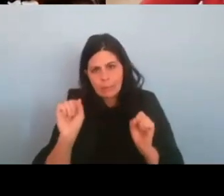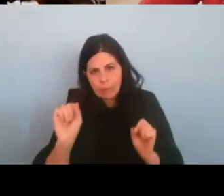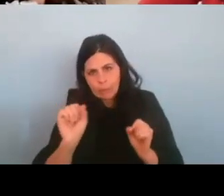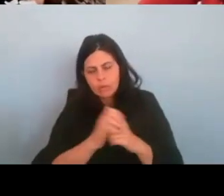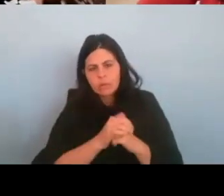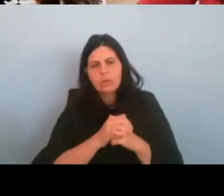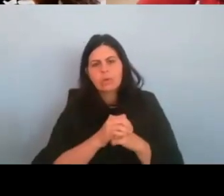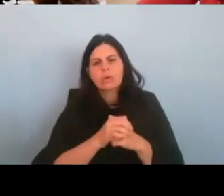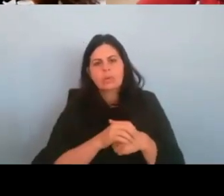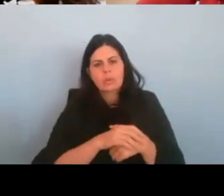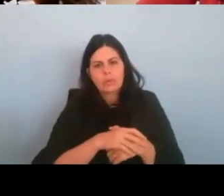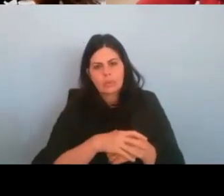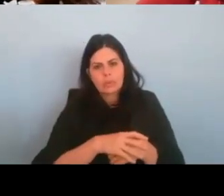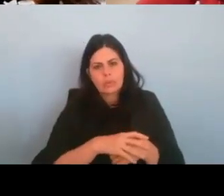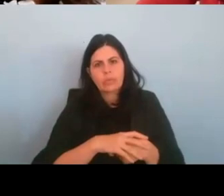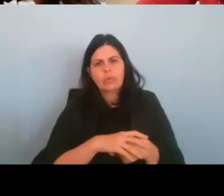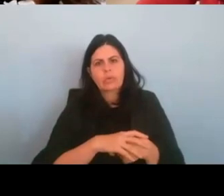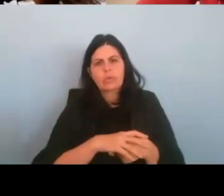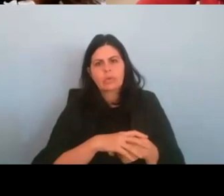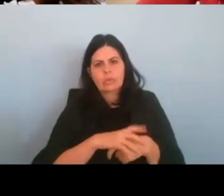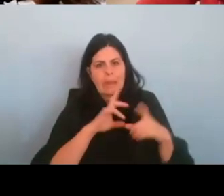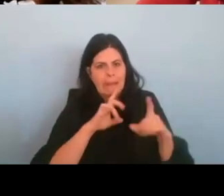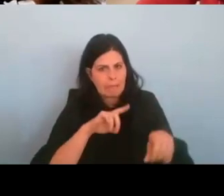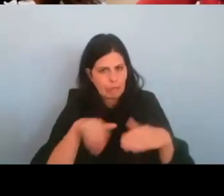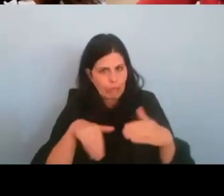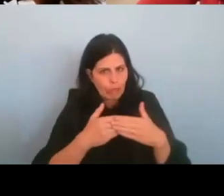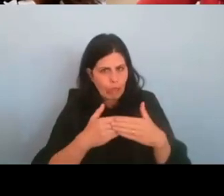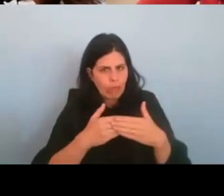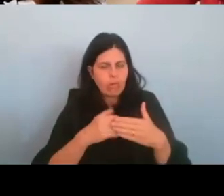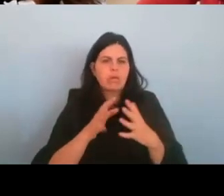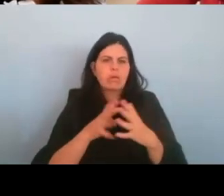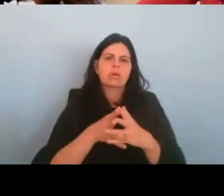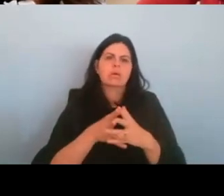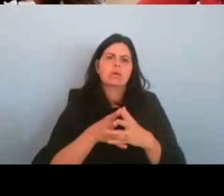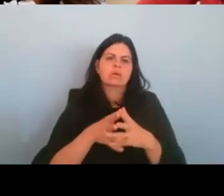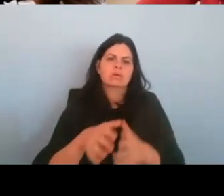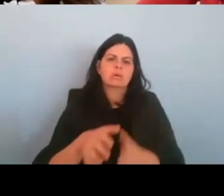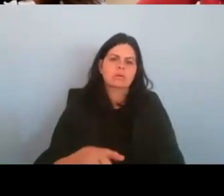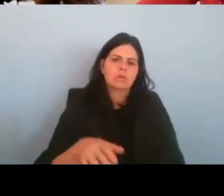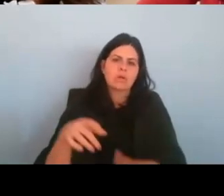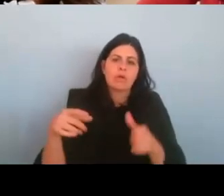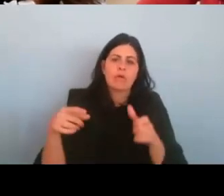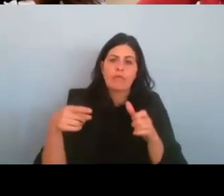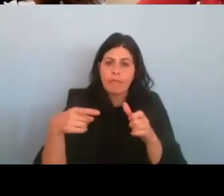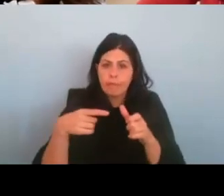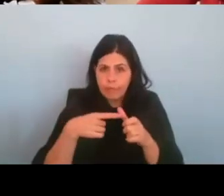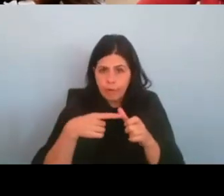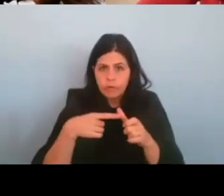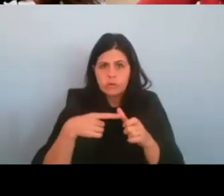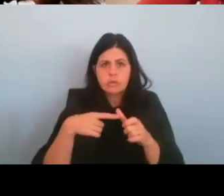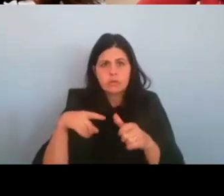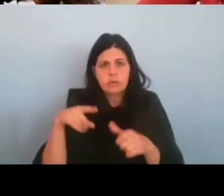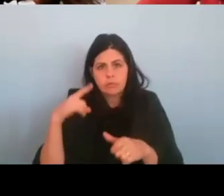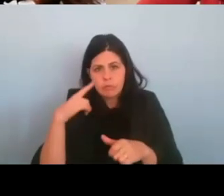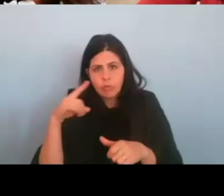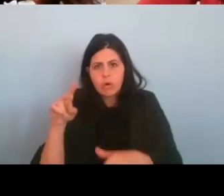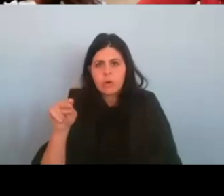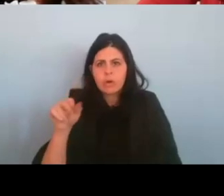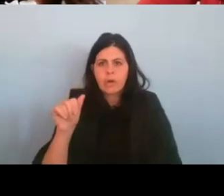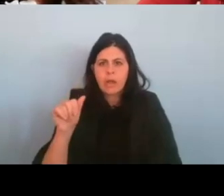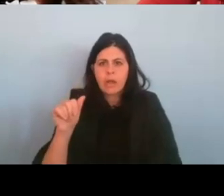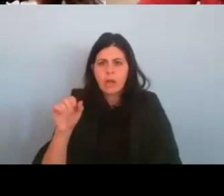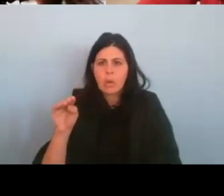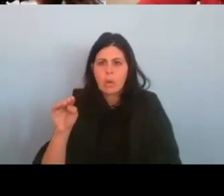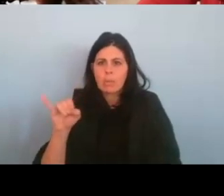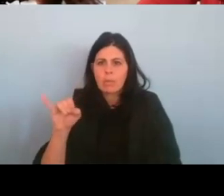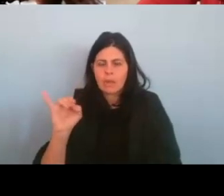to, um, to all of them. Um, so first for, um, Naomi, it's, it's a comment,